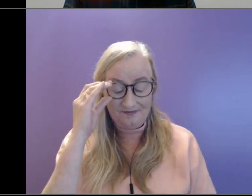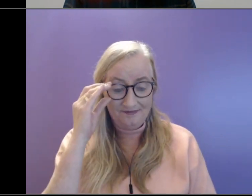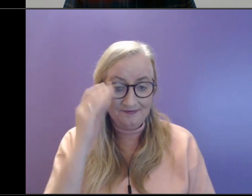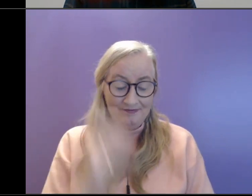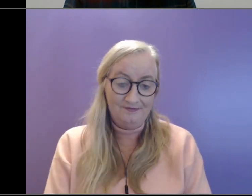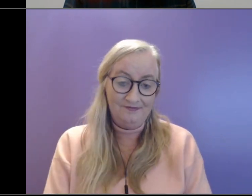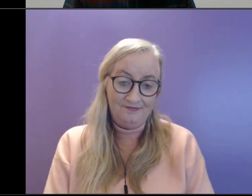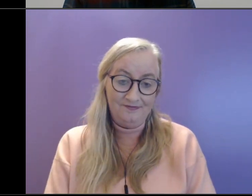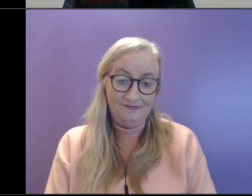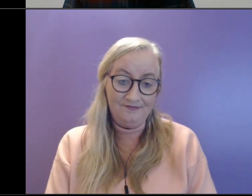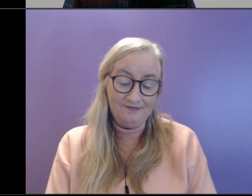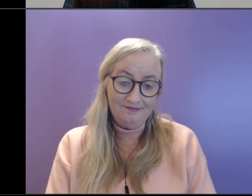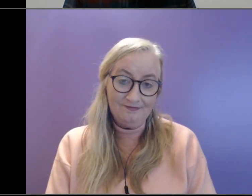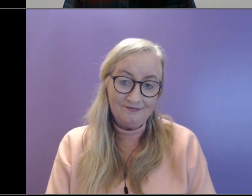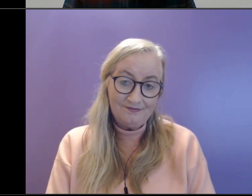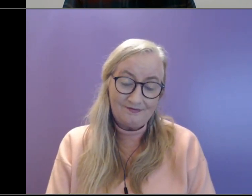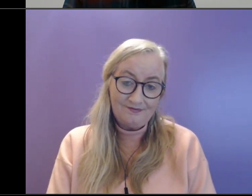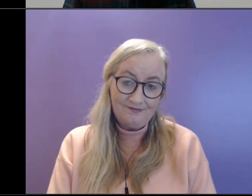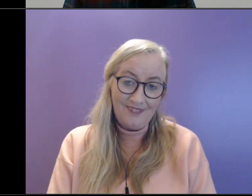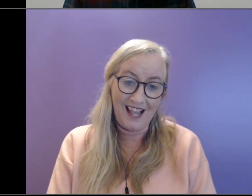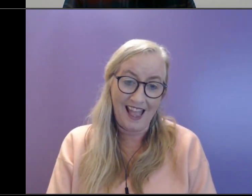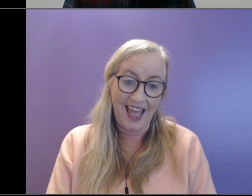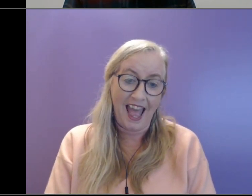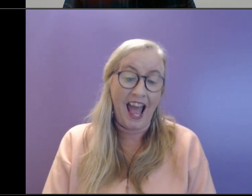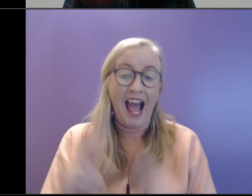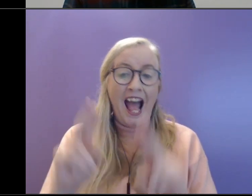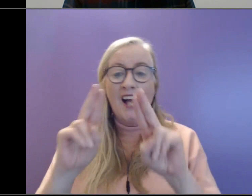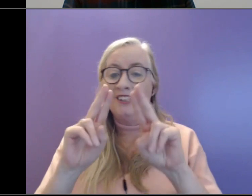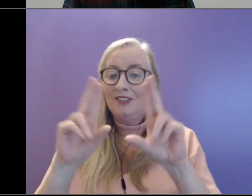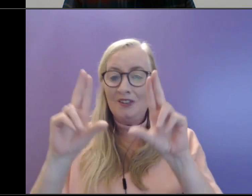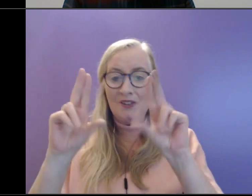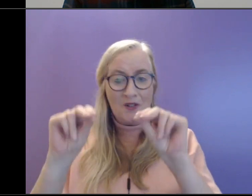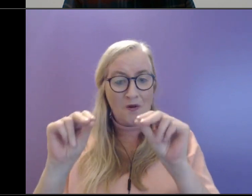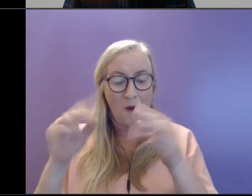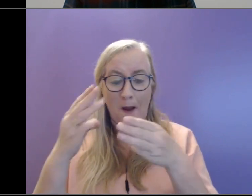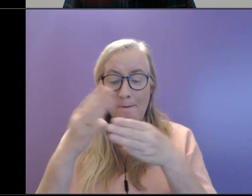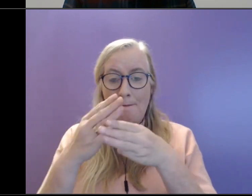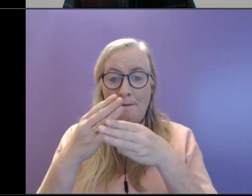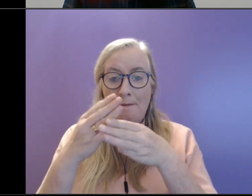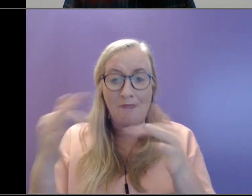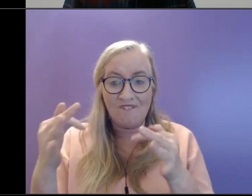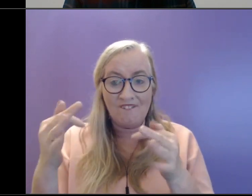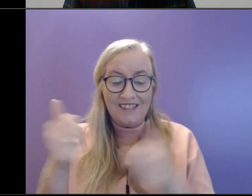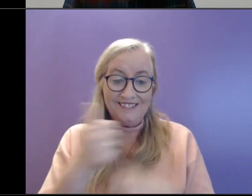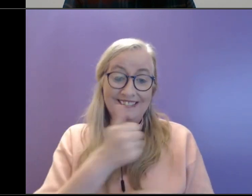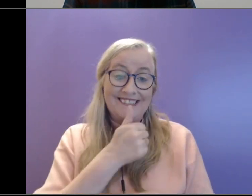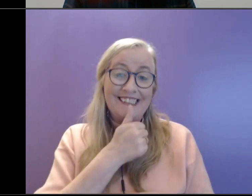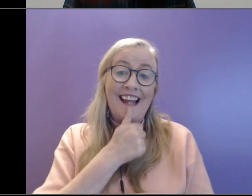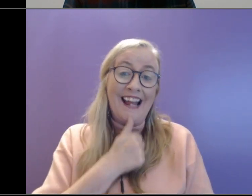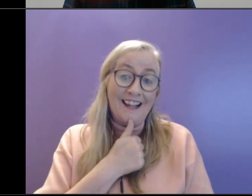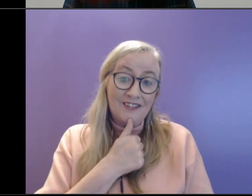Yeah, I don't have a perfect answer to this because we're all subject to these same conditions.